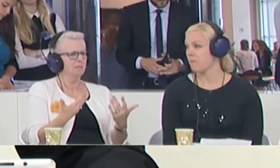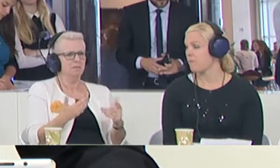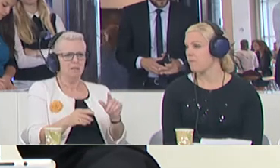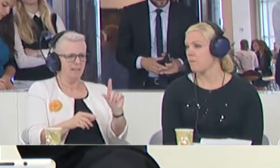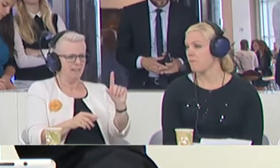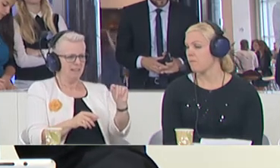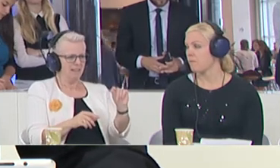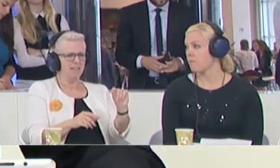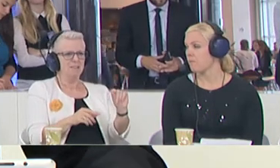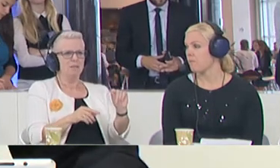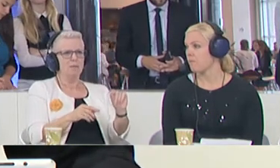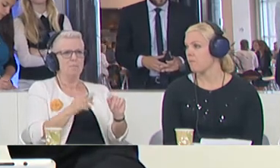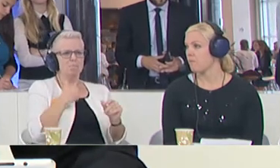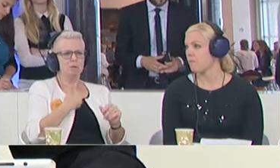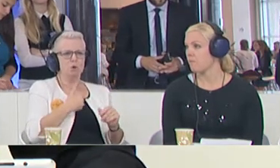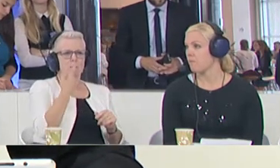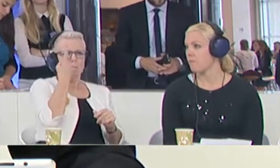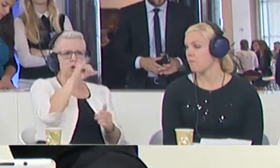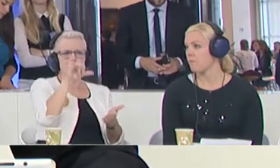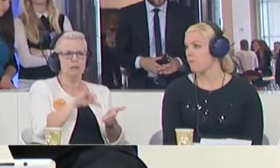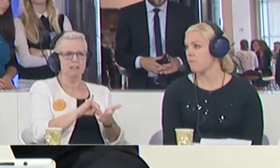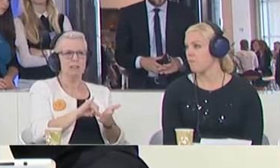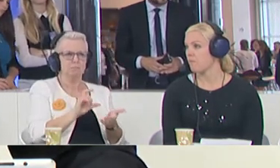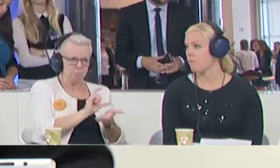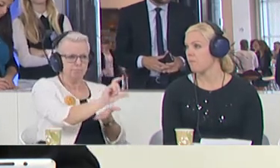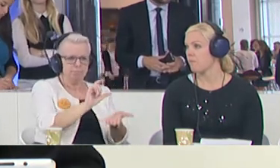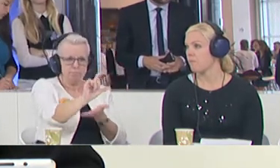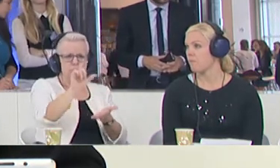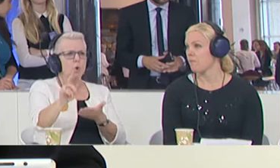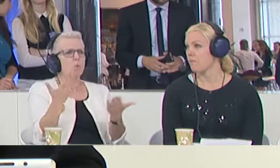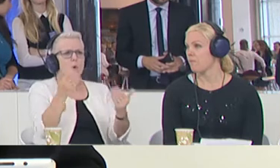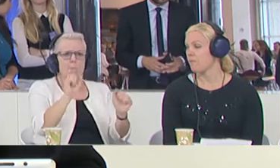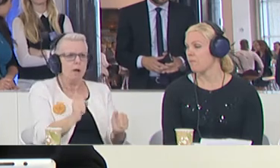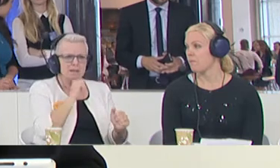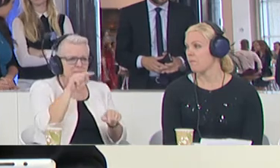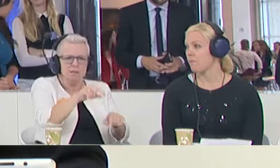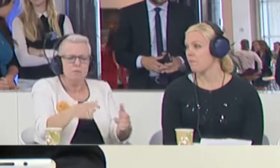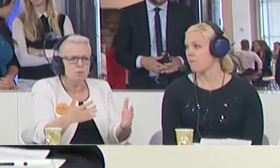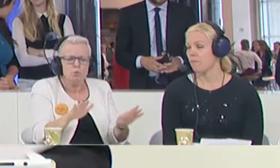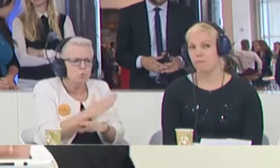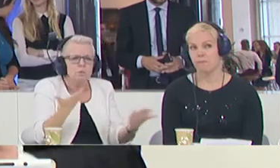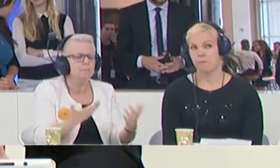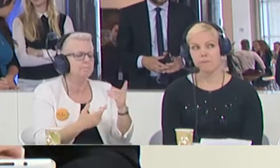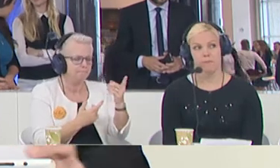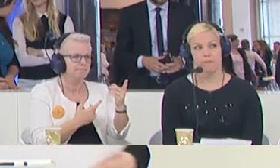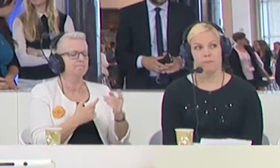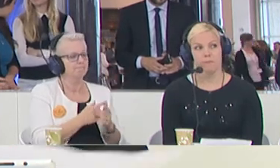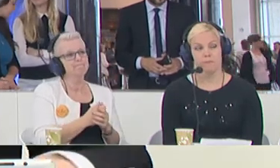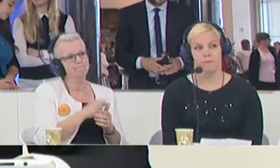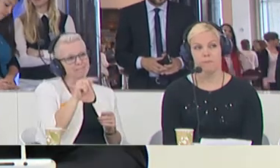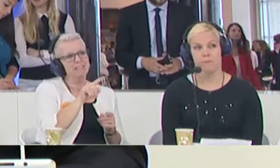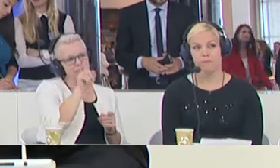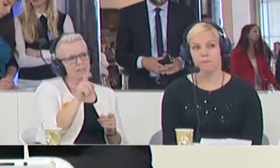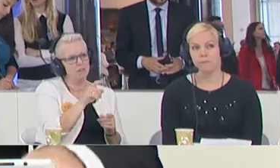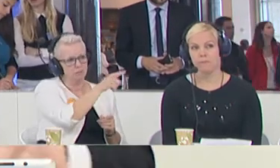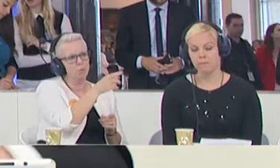people per city. How can we not manage to integrate that number of people in Europe? This is exactly the question